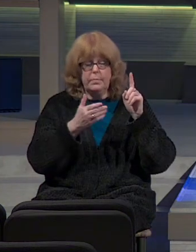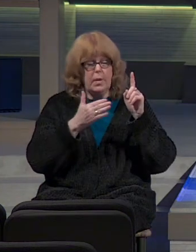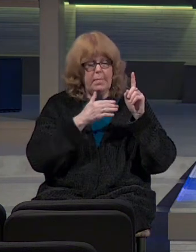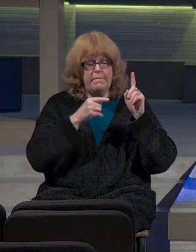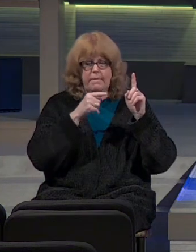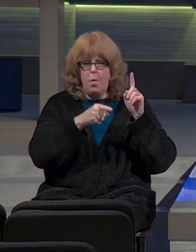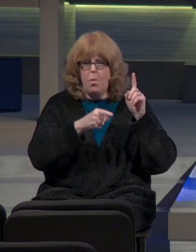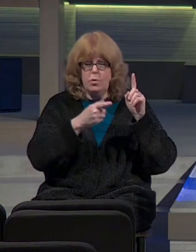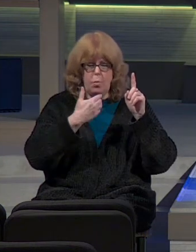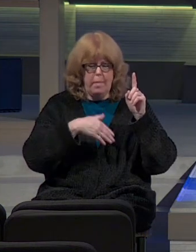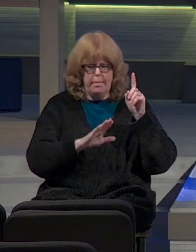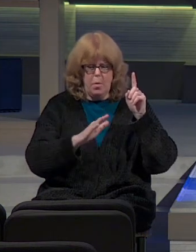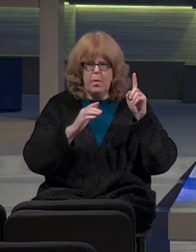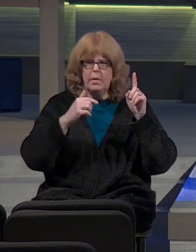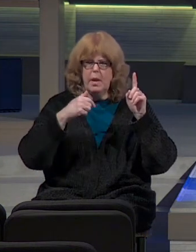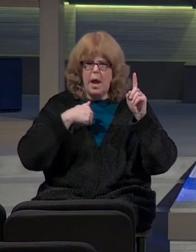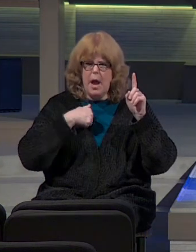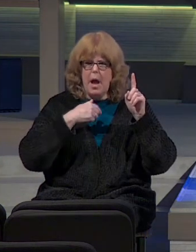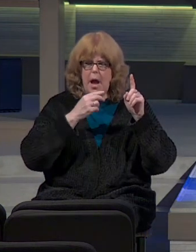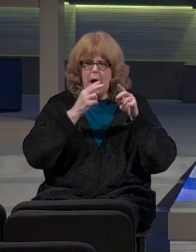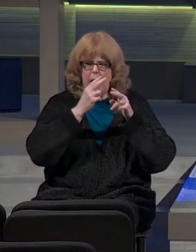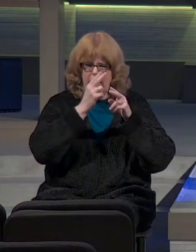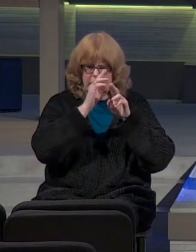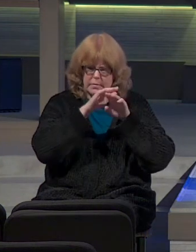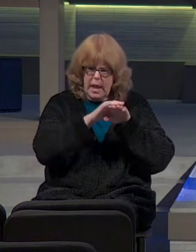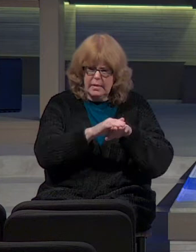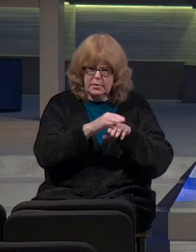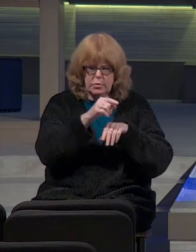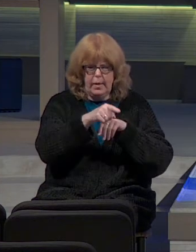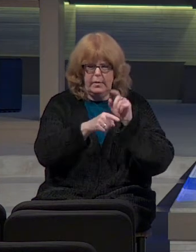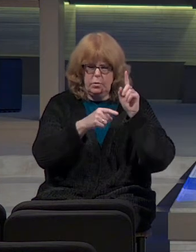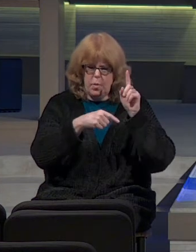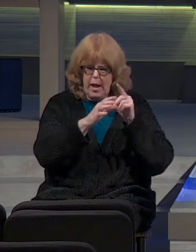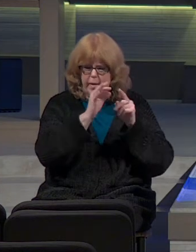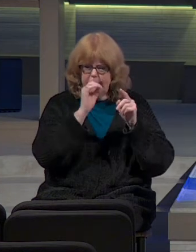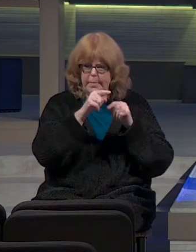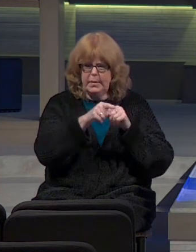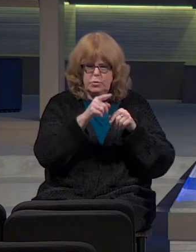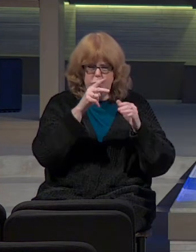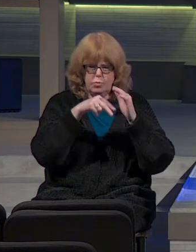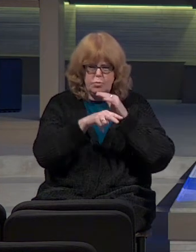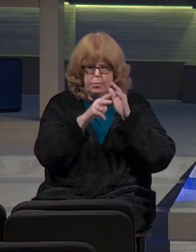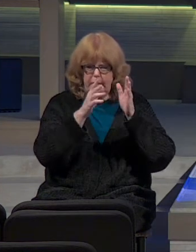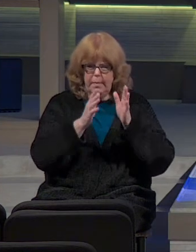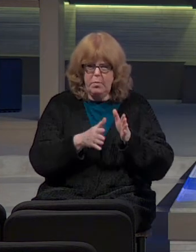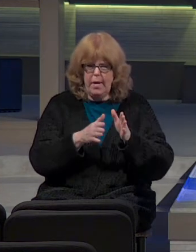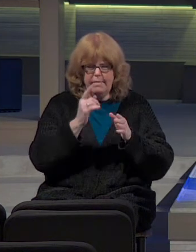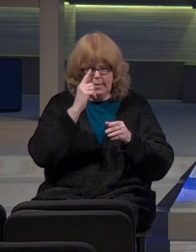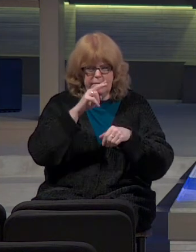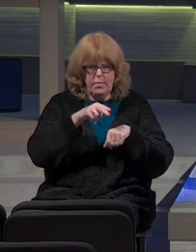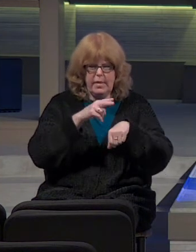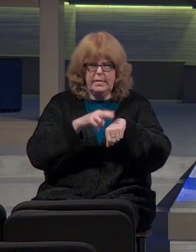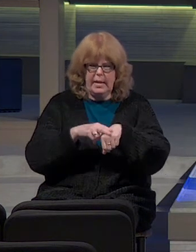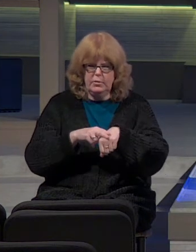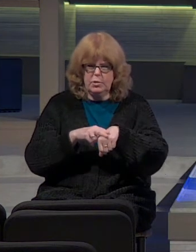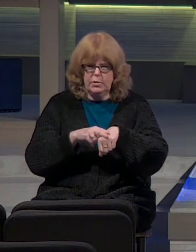before you were born, I consecrated you. I have appointed you a prophet to the nations.